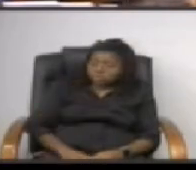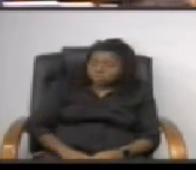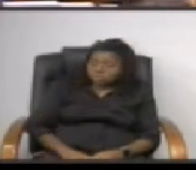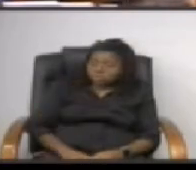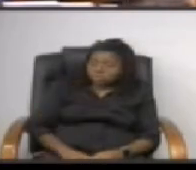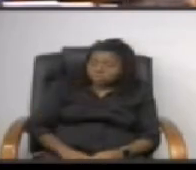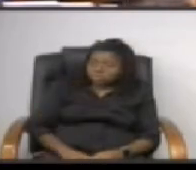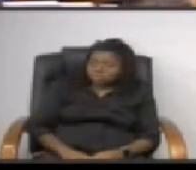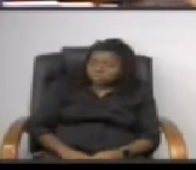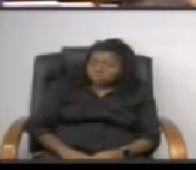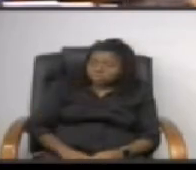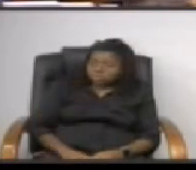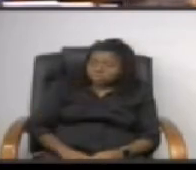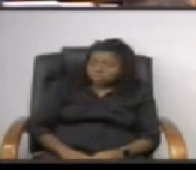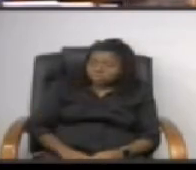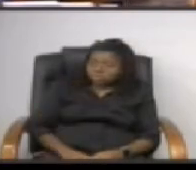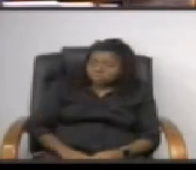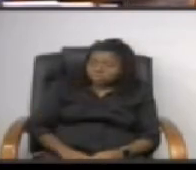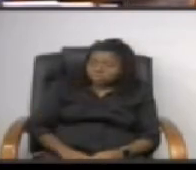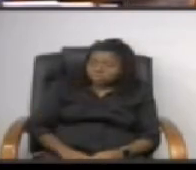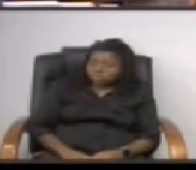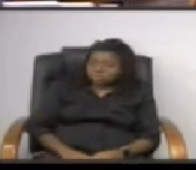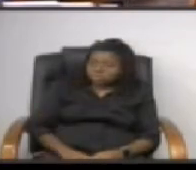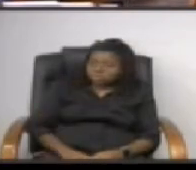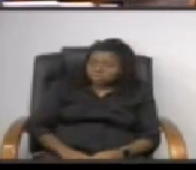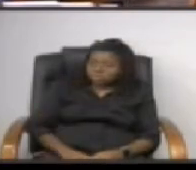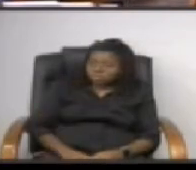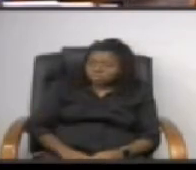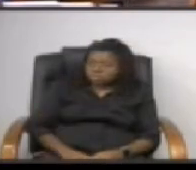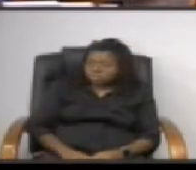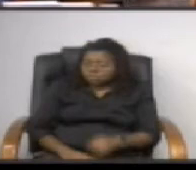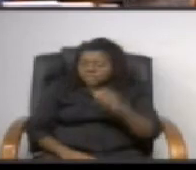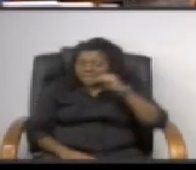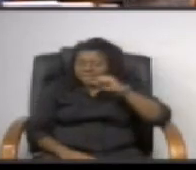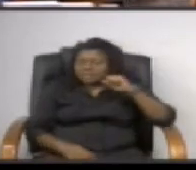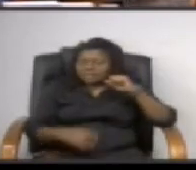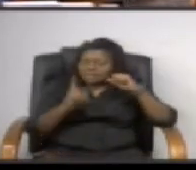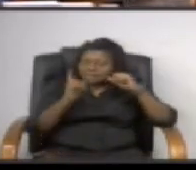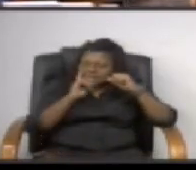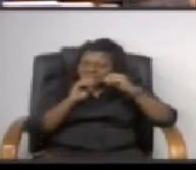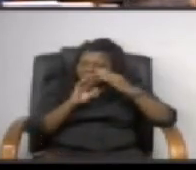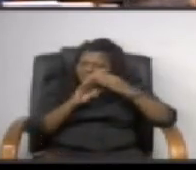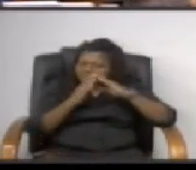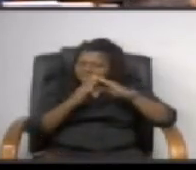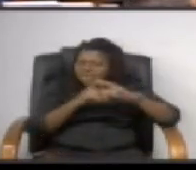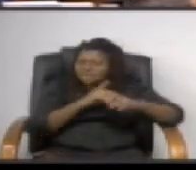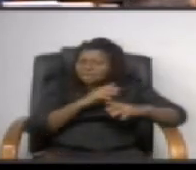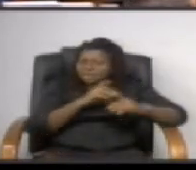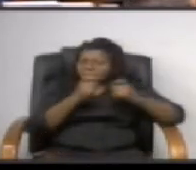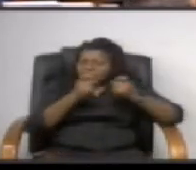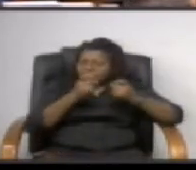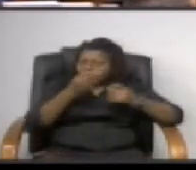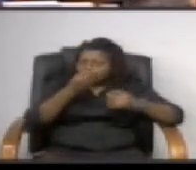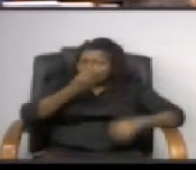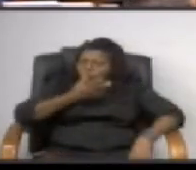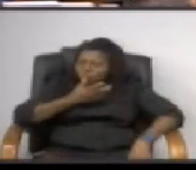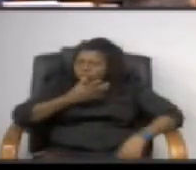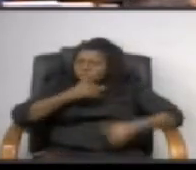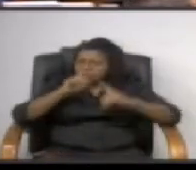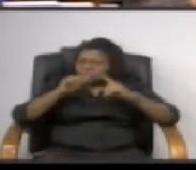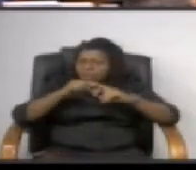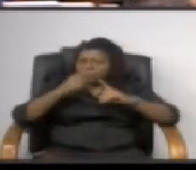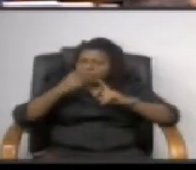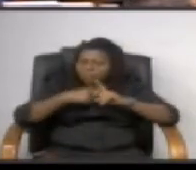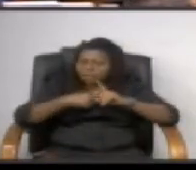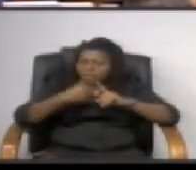there is yes yes i believe in fact i think it was the city manager who actually informed us about a